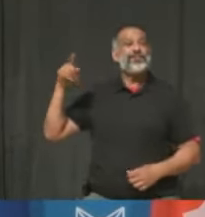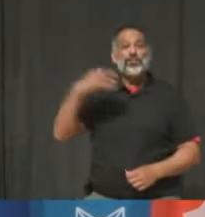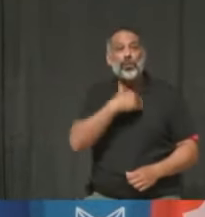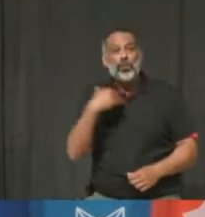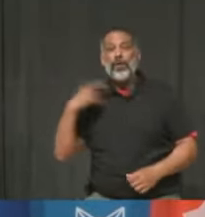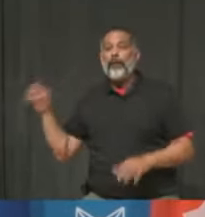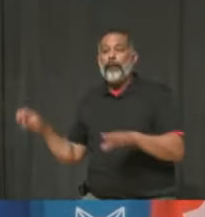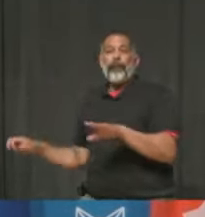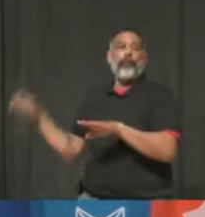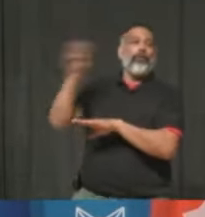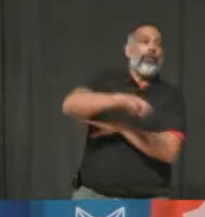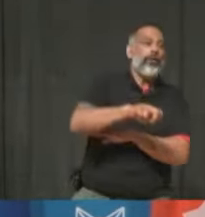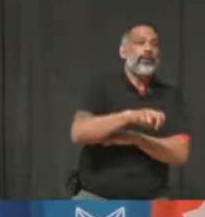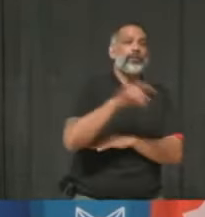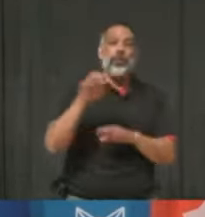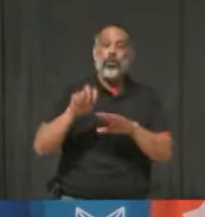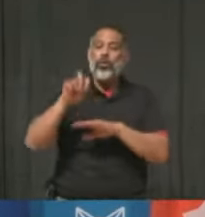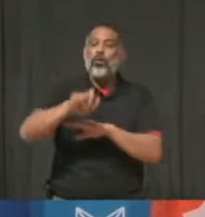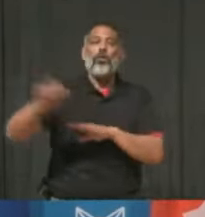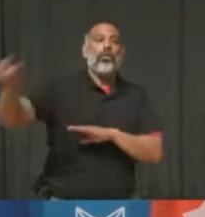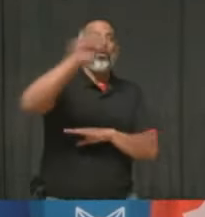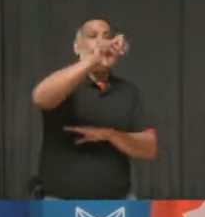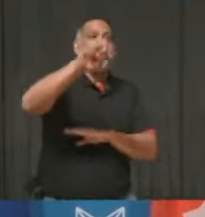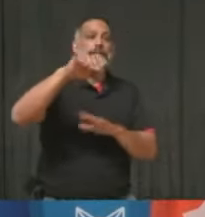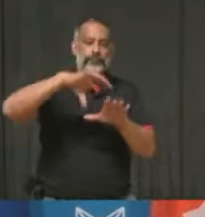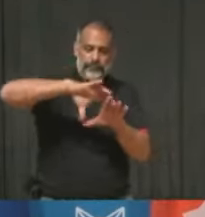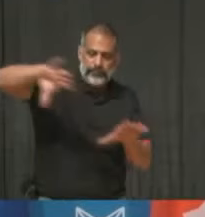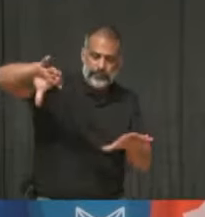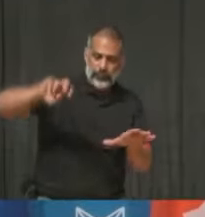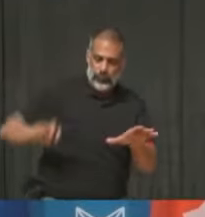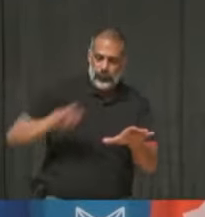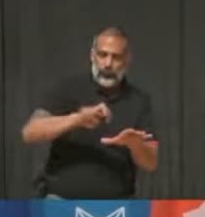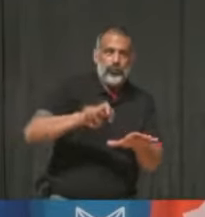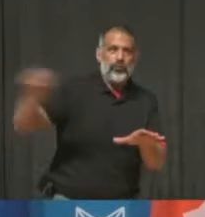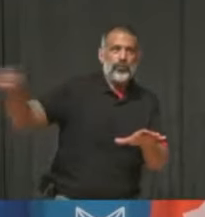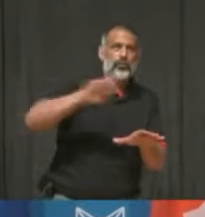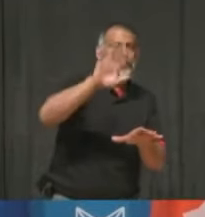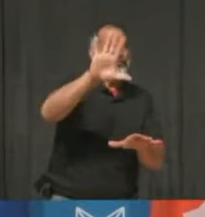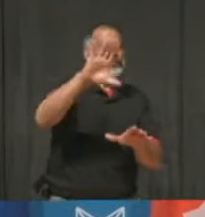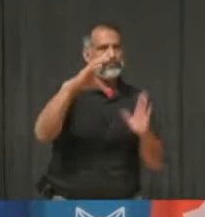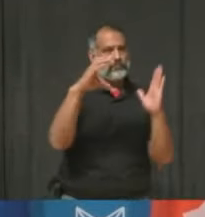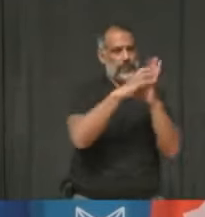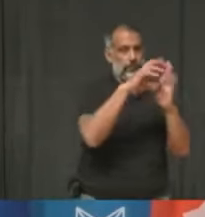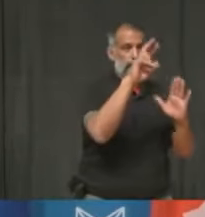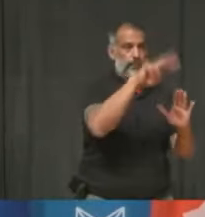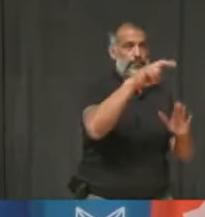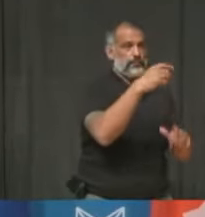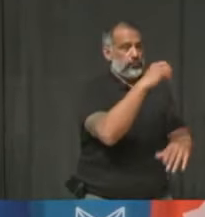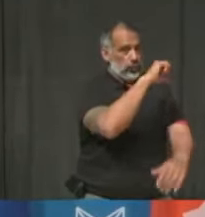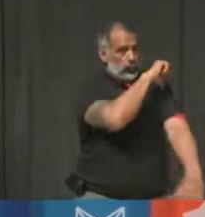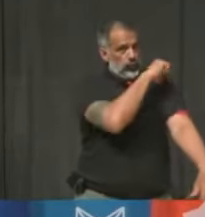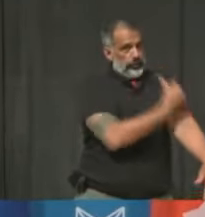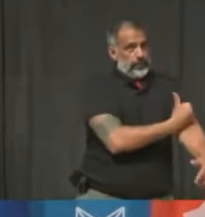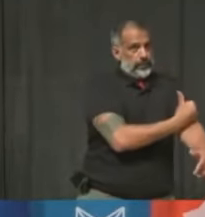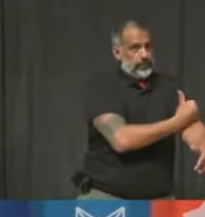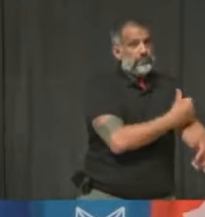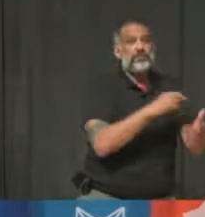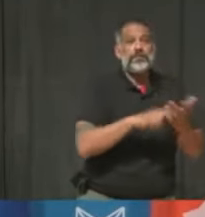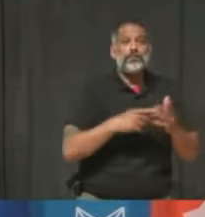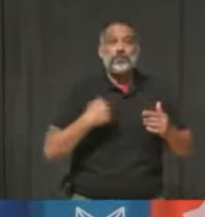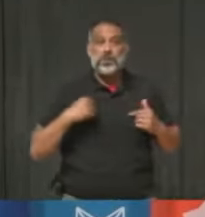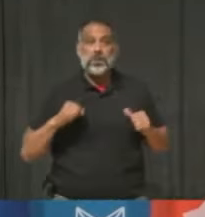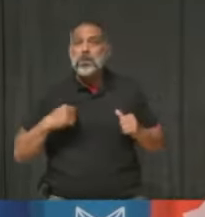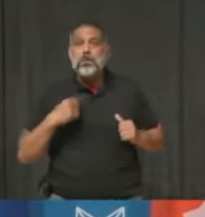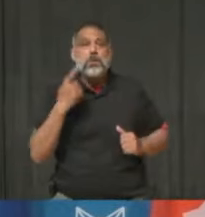understand from our legal counsel that I don't believe our Section 22 power is intended to be used in the fashion to open things that have been